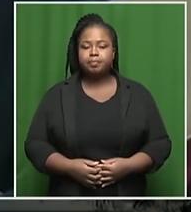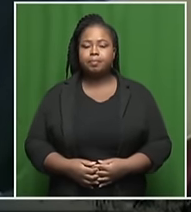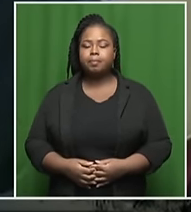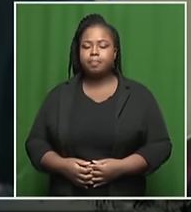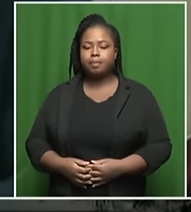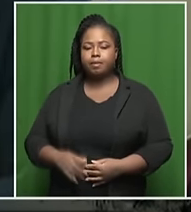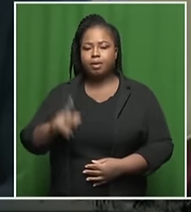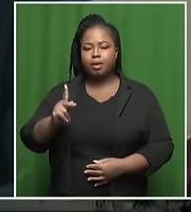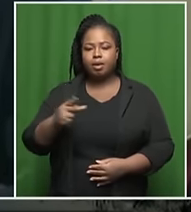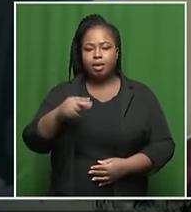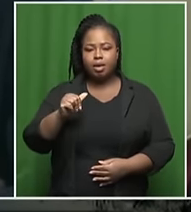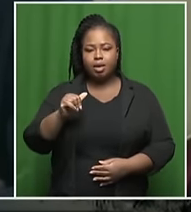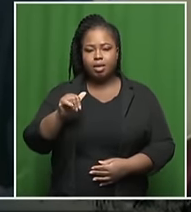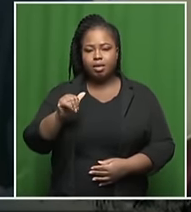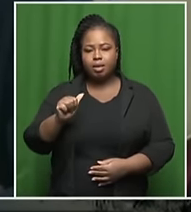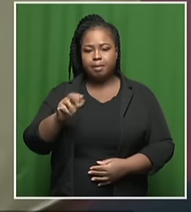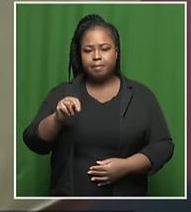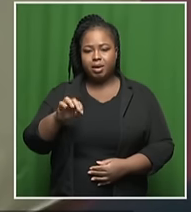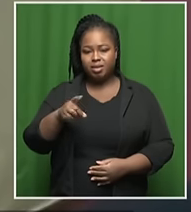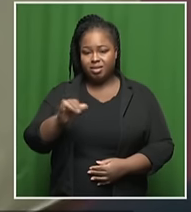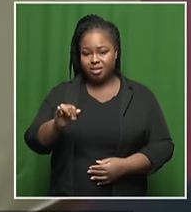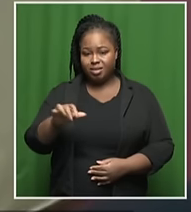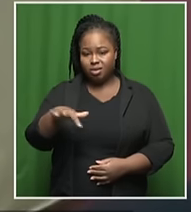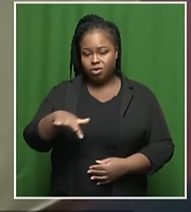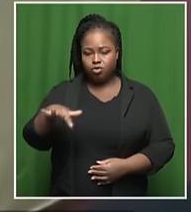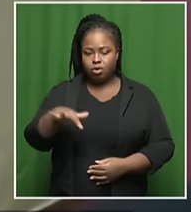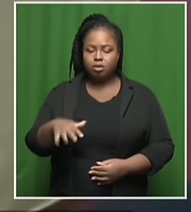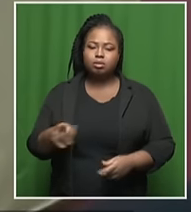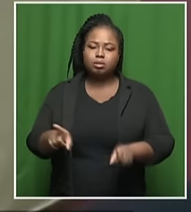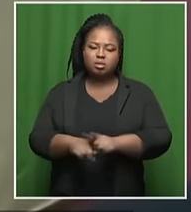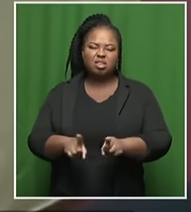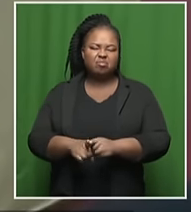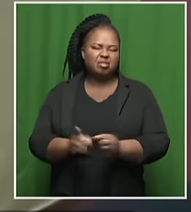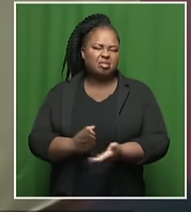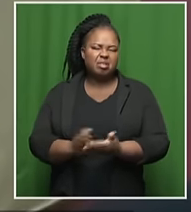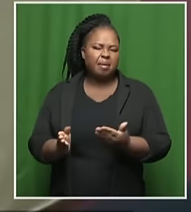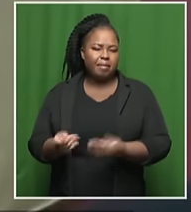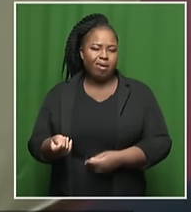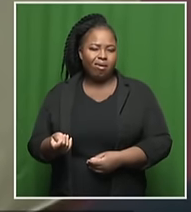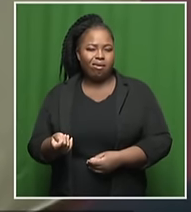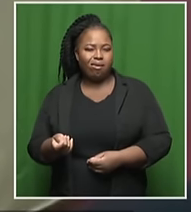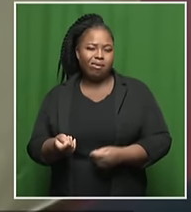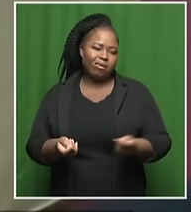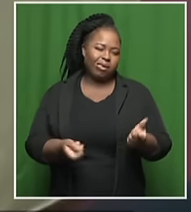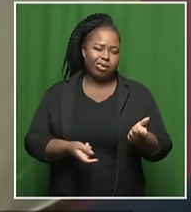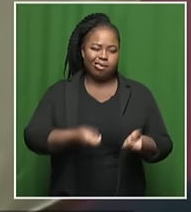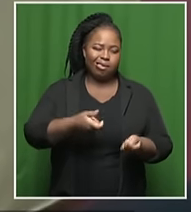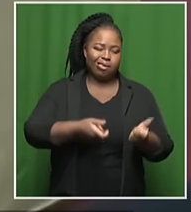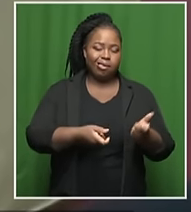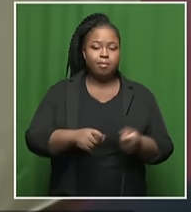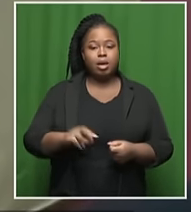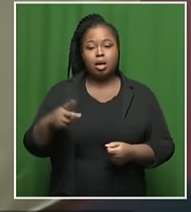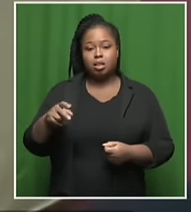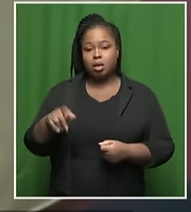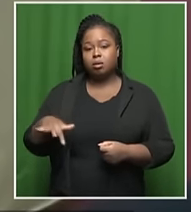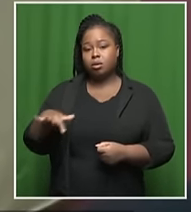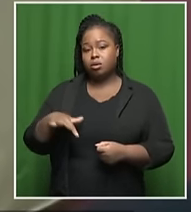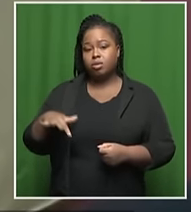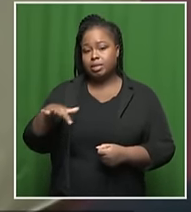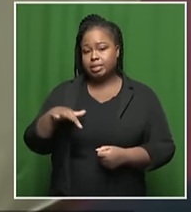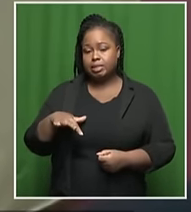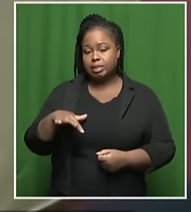So Kayam Nandi, there's been a lot of other incidents, not as major as the one in Kayam Nandi. The other areas were